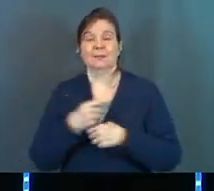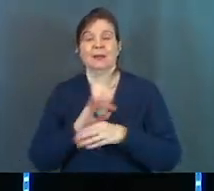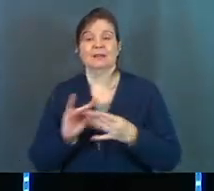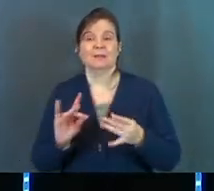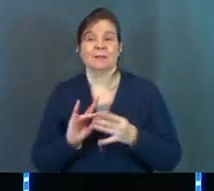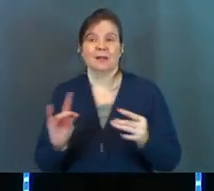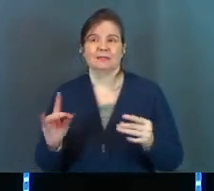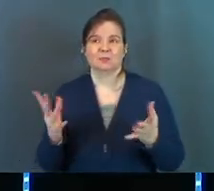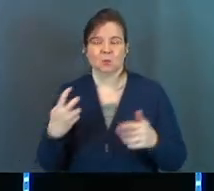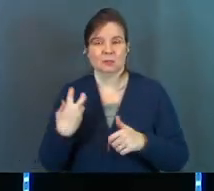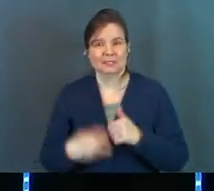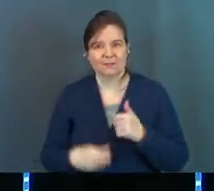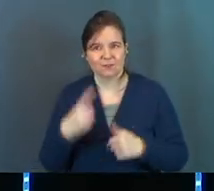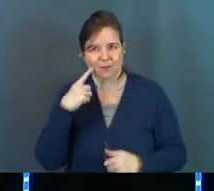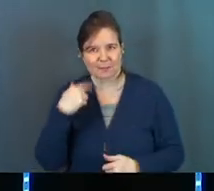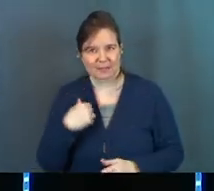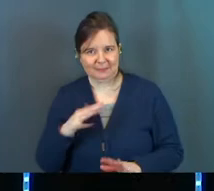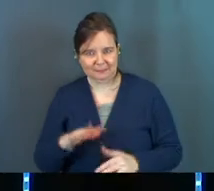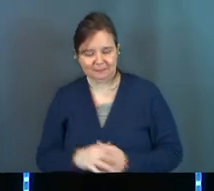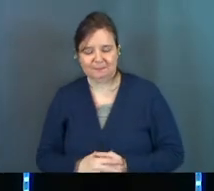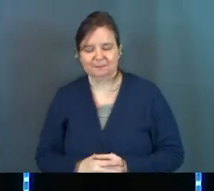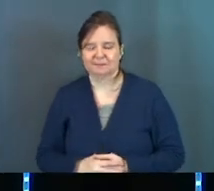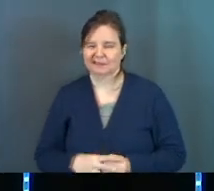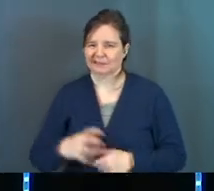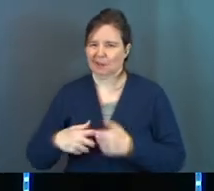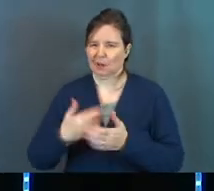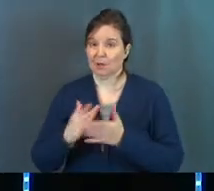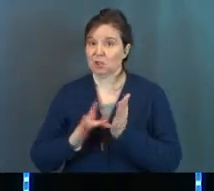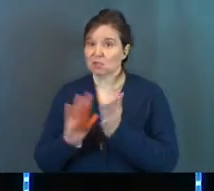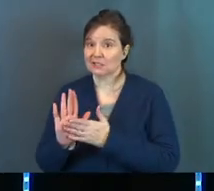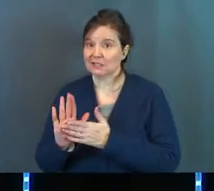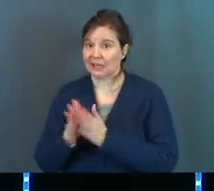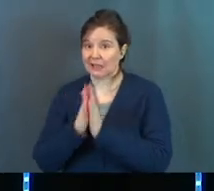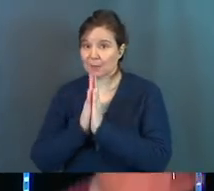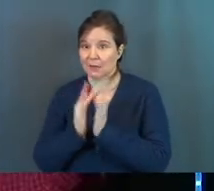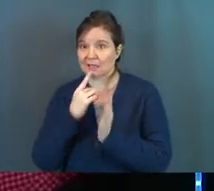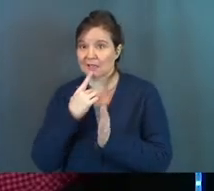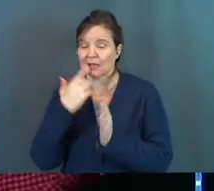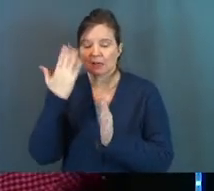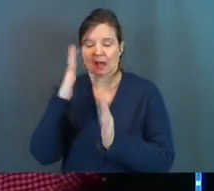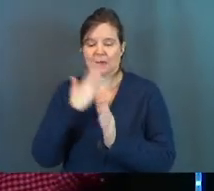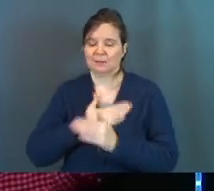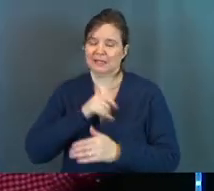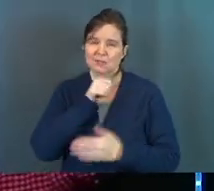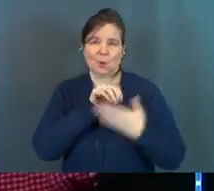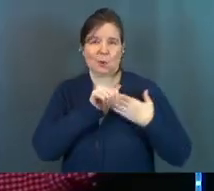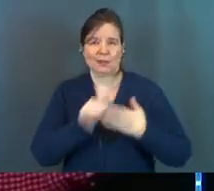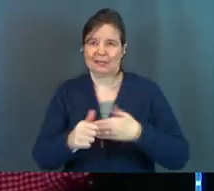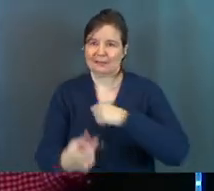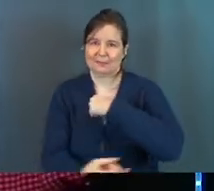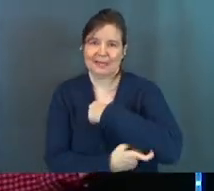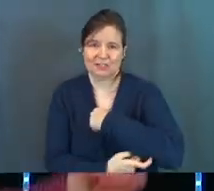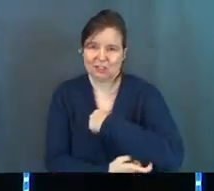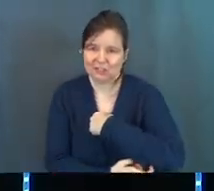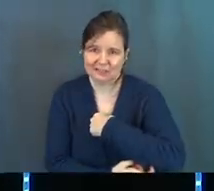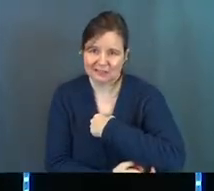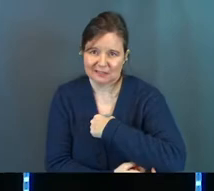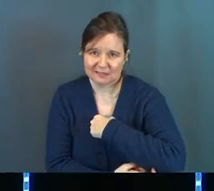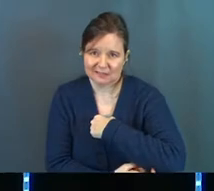difficult for me. Is Jesus in the prayer says, God, please don't lead me into temptation.